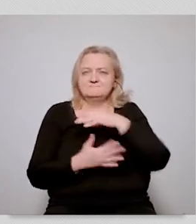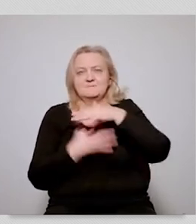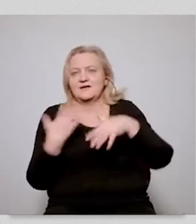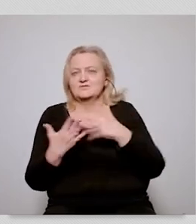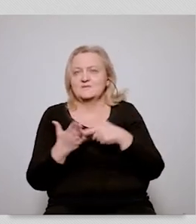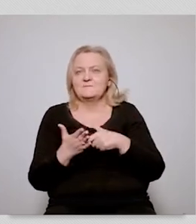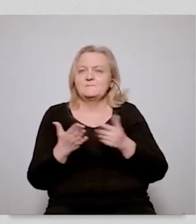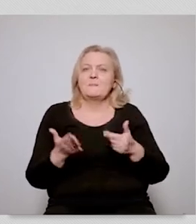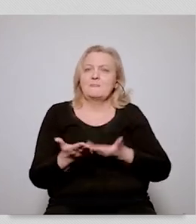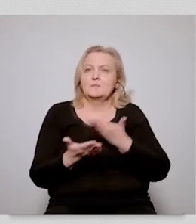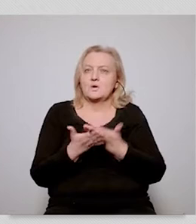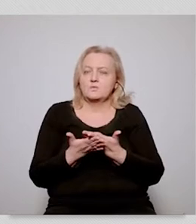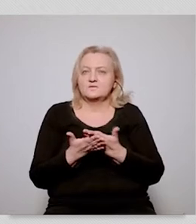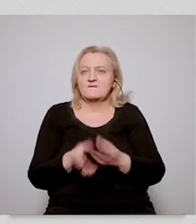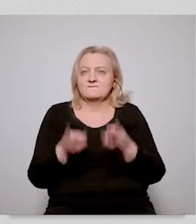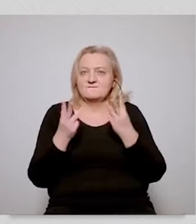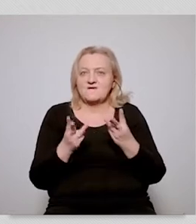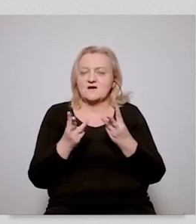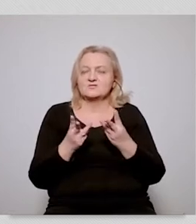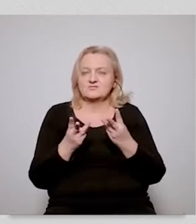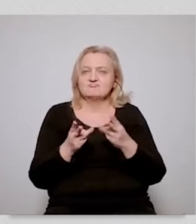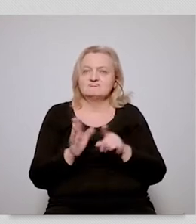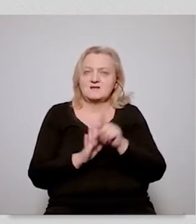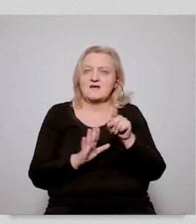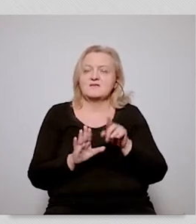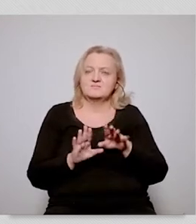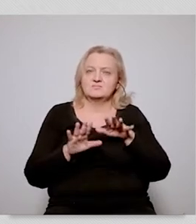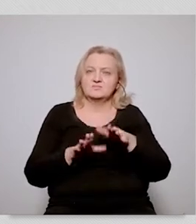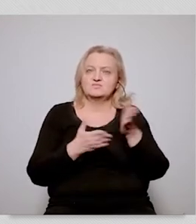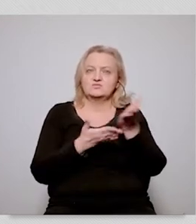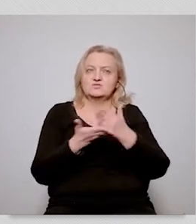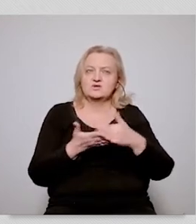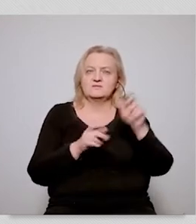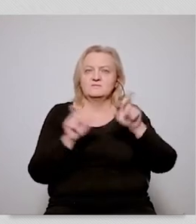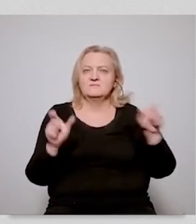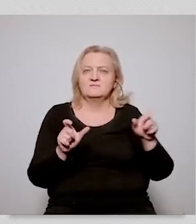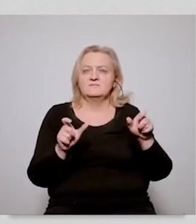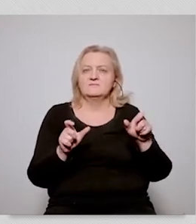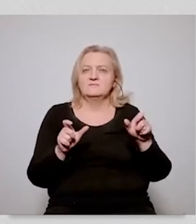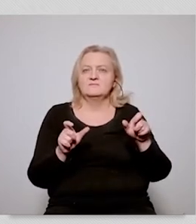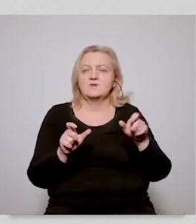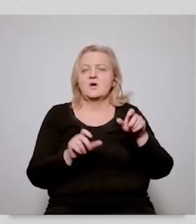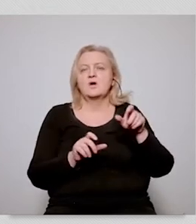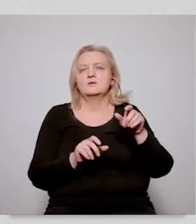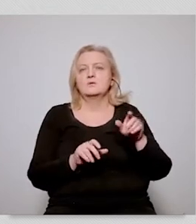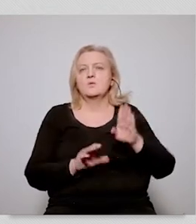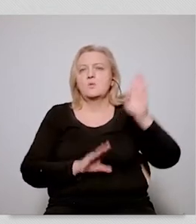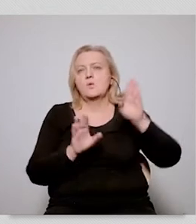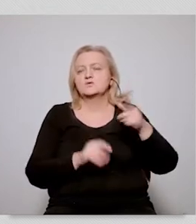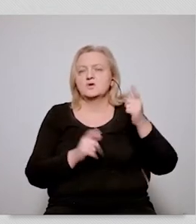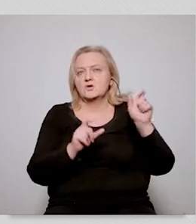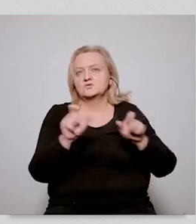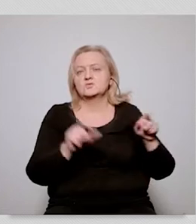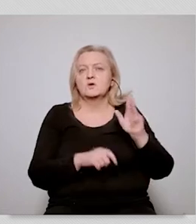to a very dangerous mix of different different elements which might